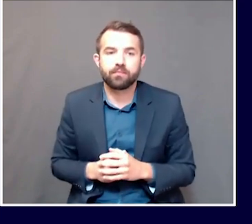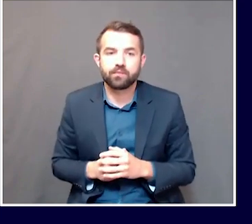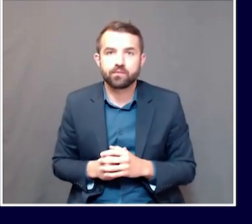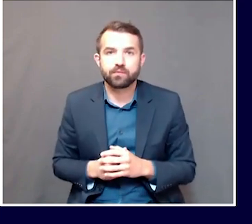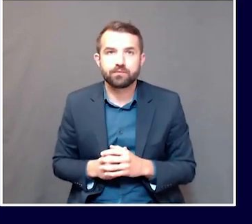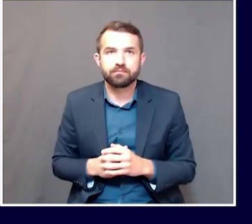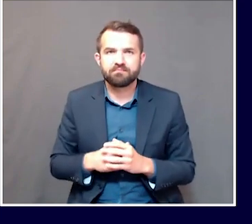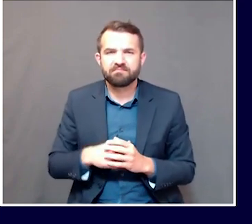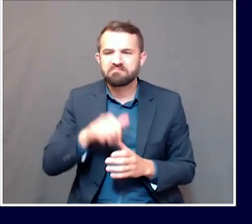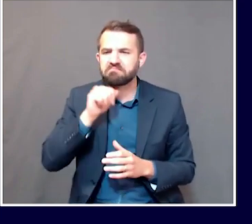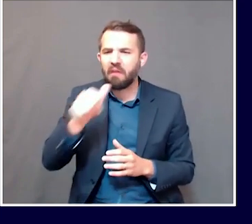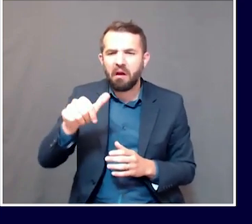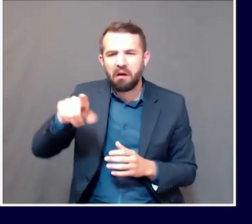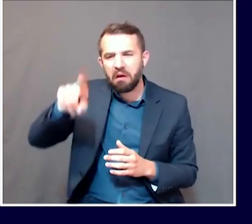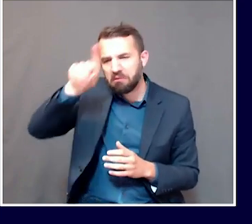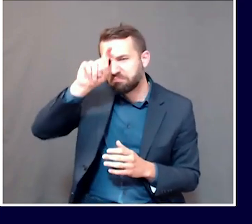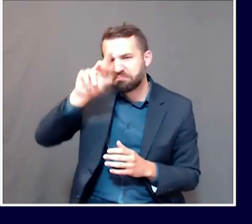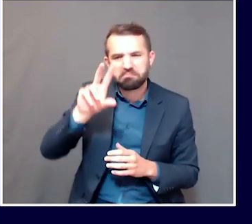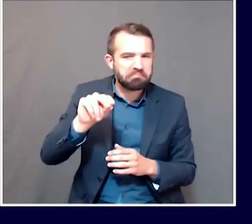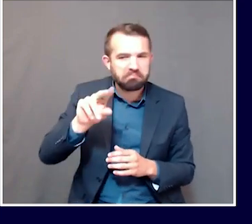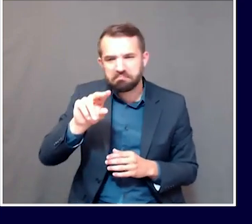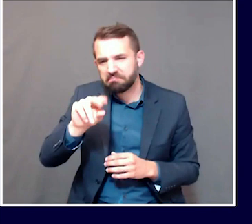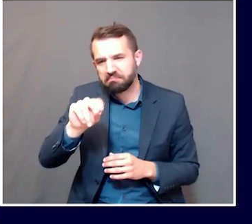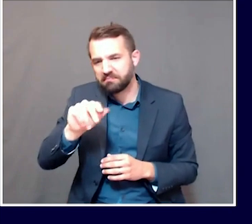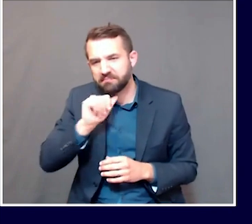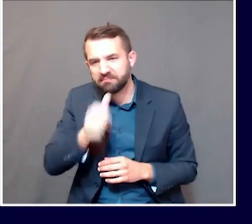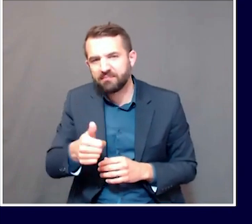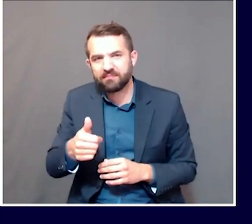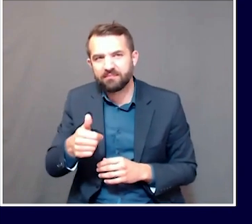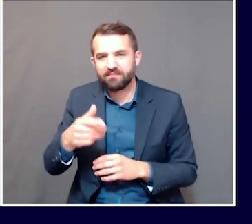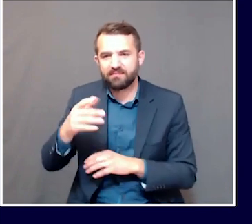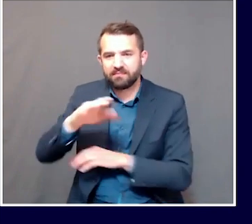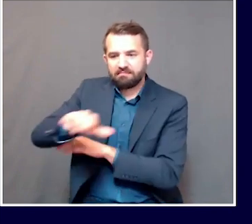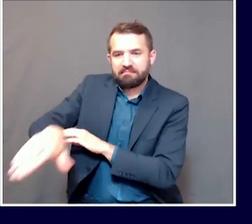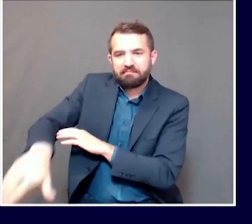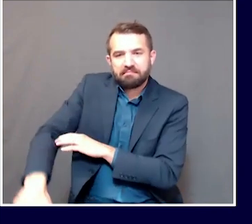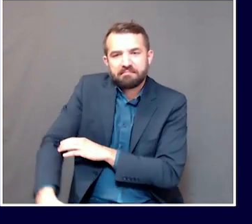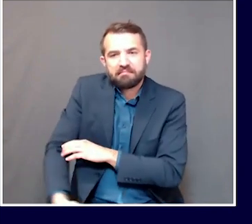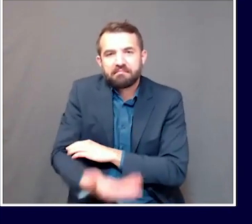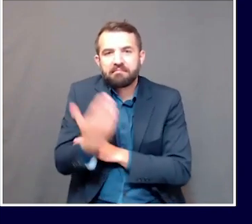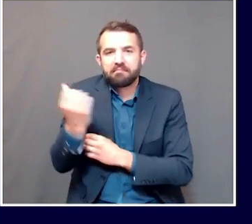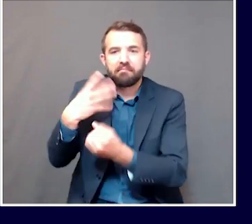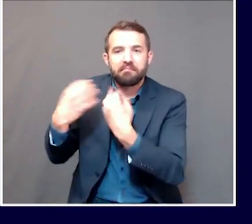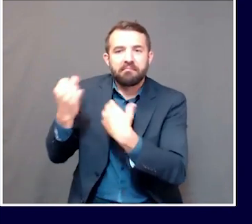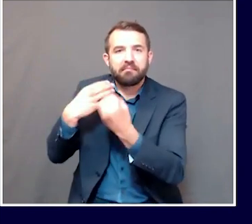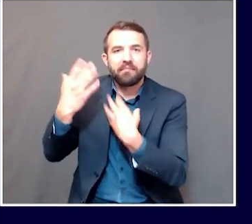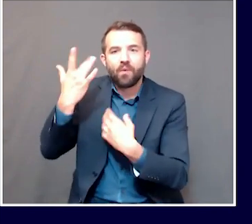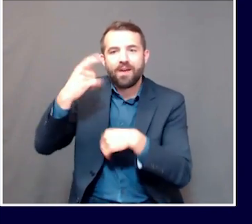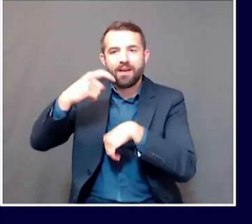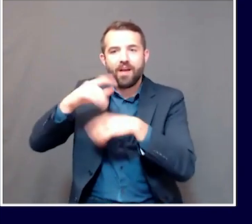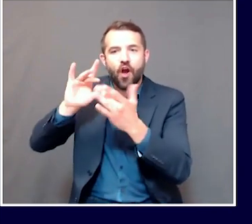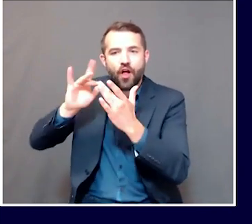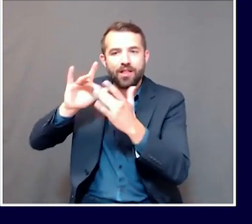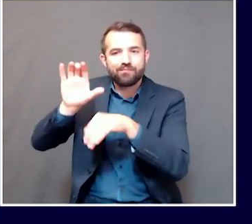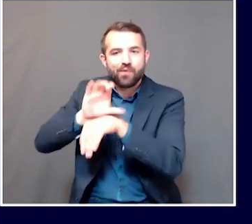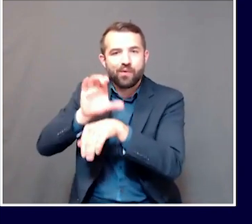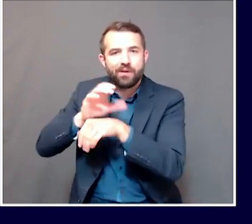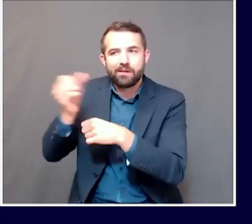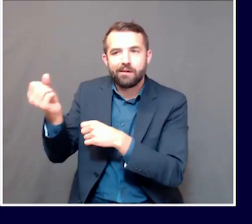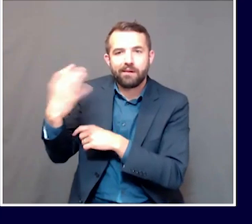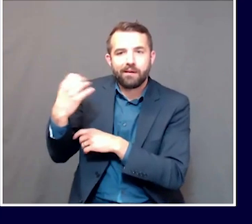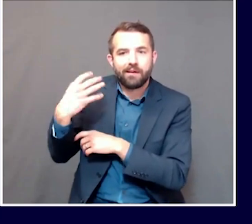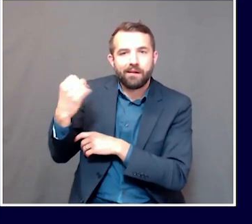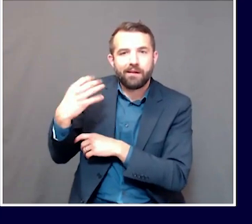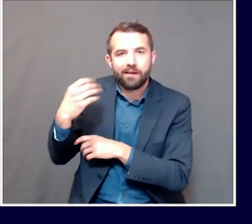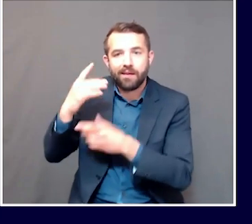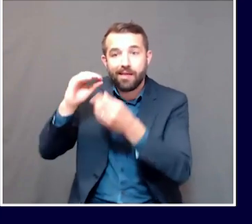We get cases reported to us overnight through the electronic laboratory system. And no matter what the number is, we